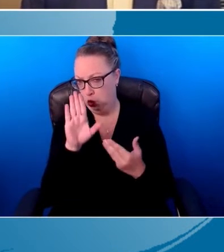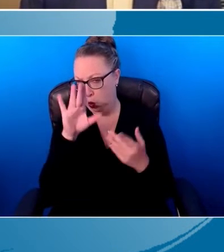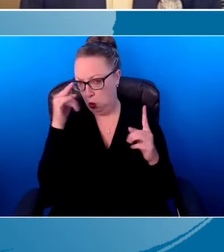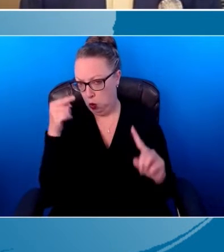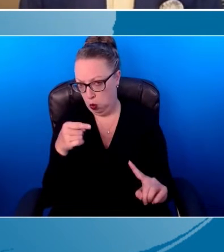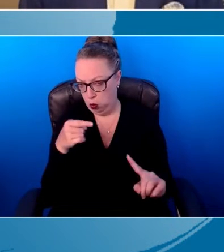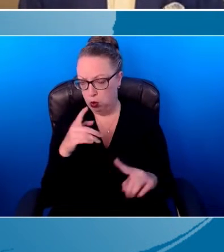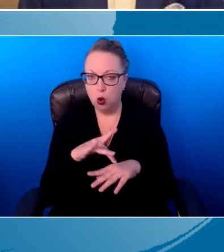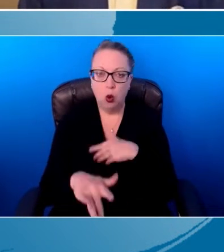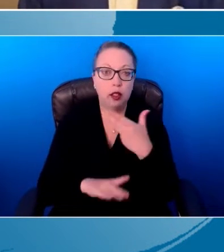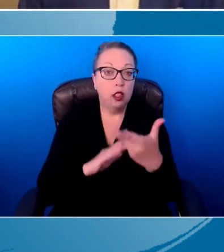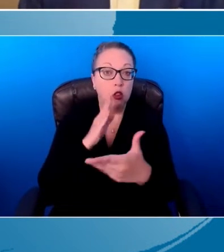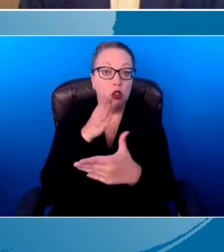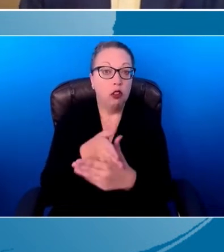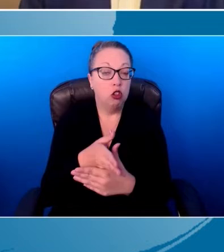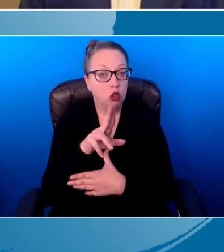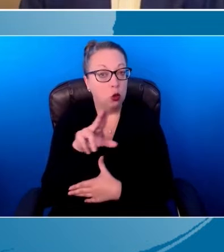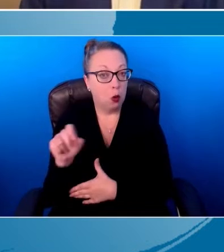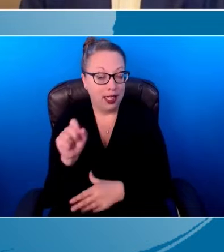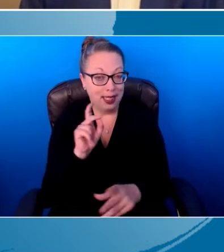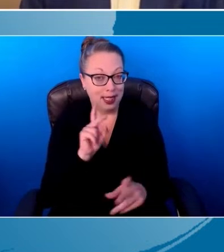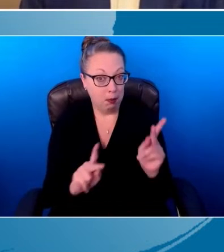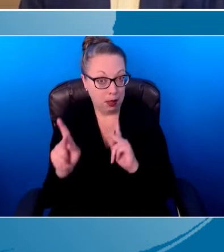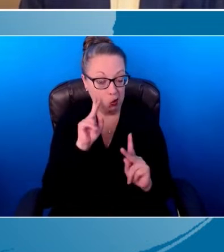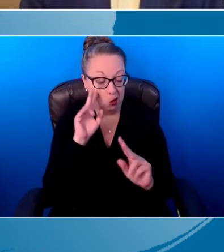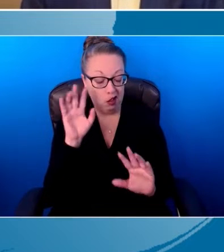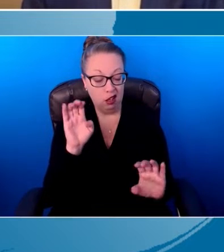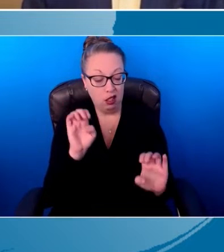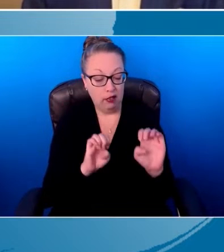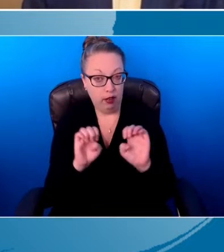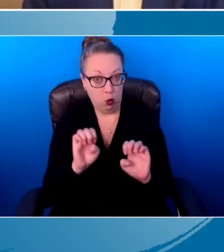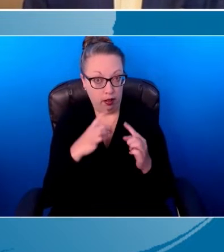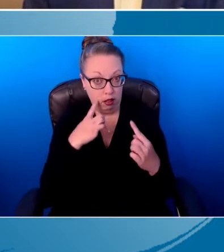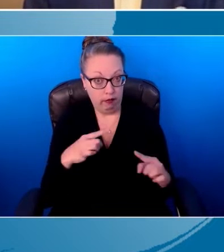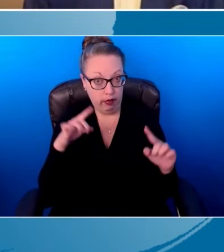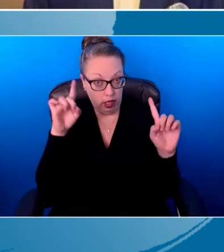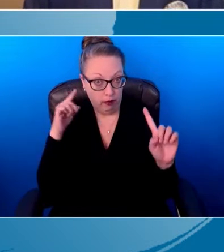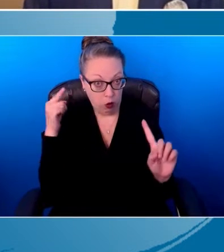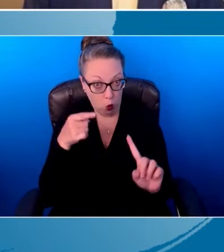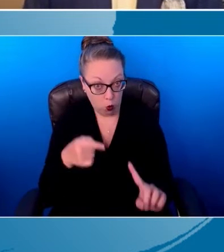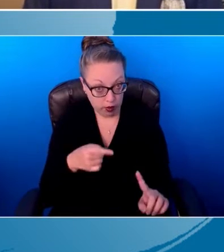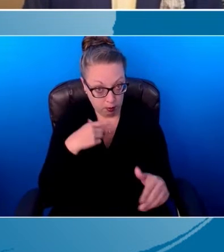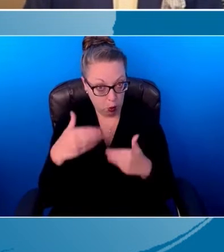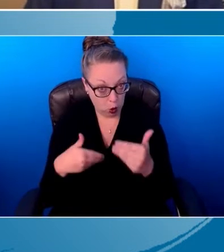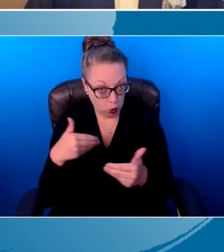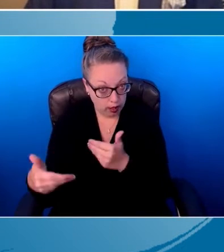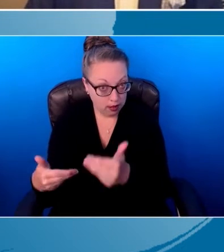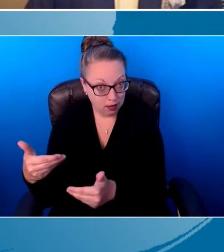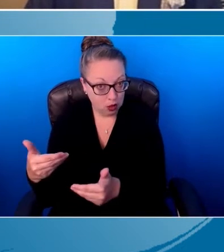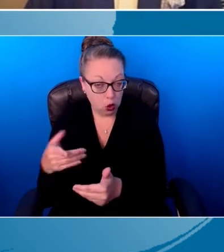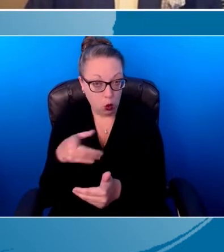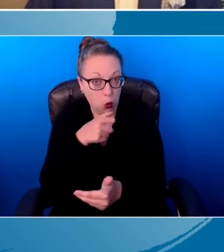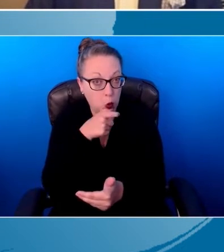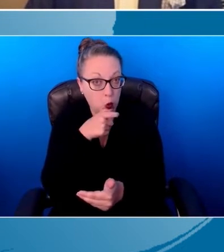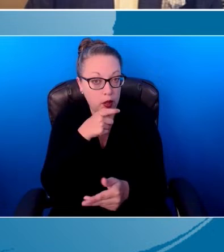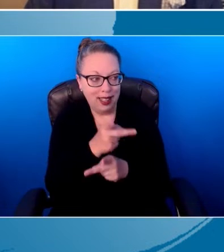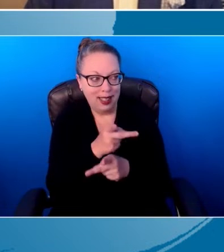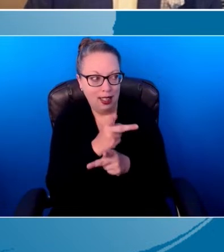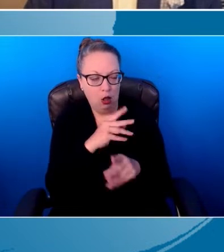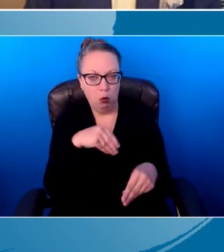.S., the person or persons who evaluate the effectiveness of the goals, the progress, is the caregiver, the parent.